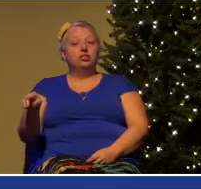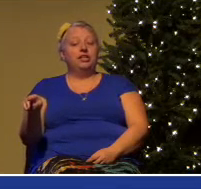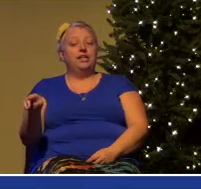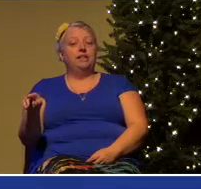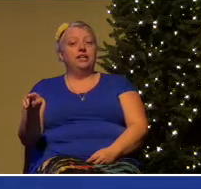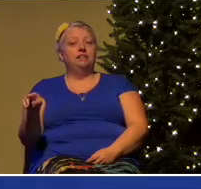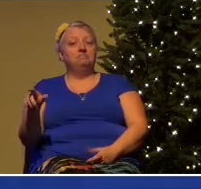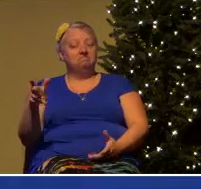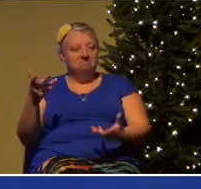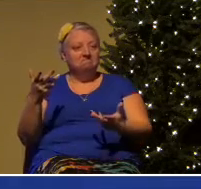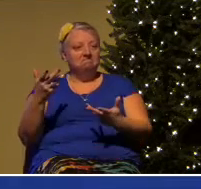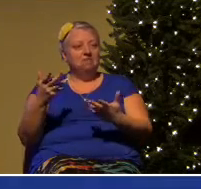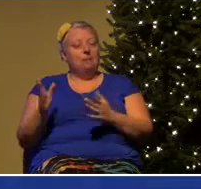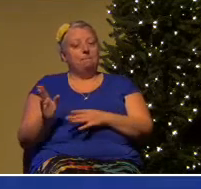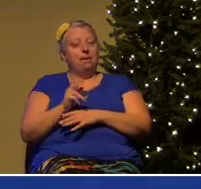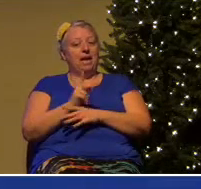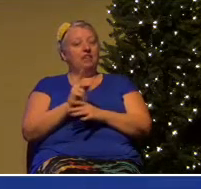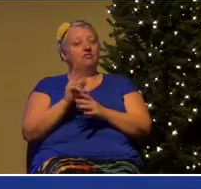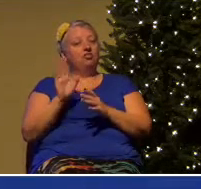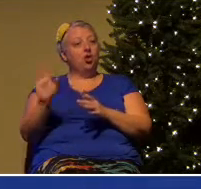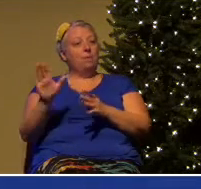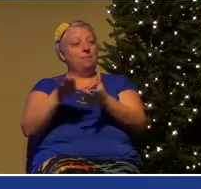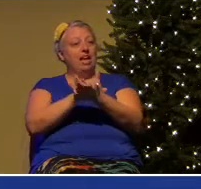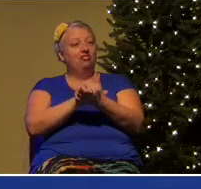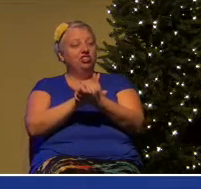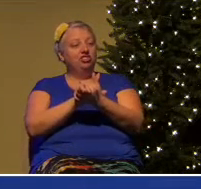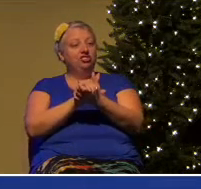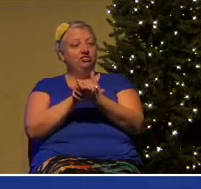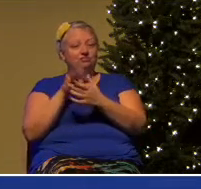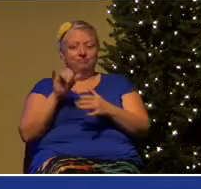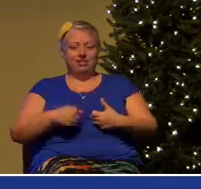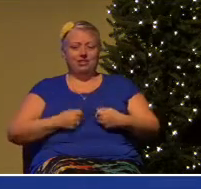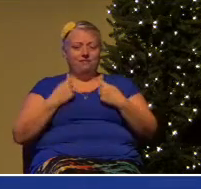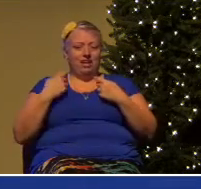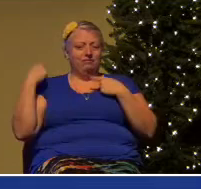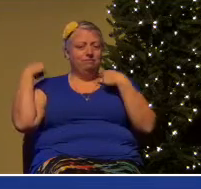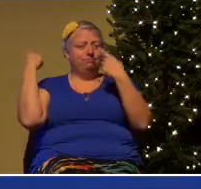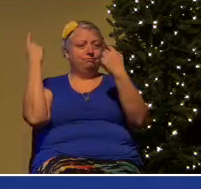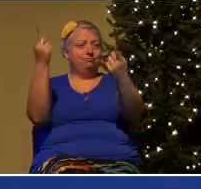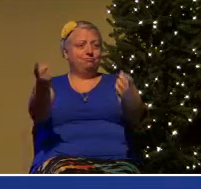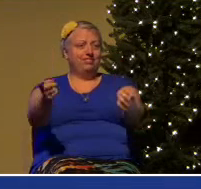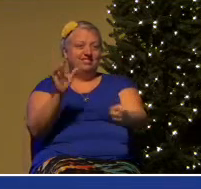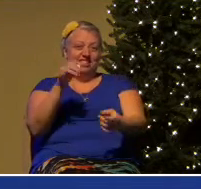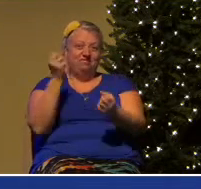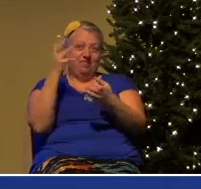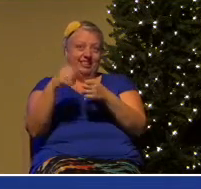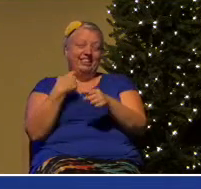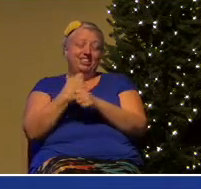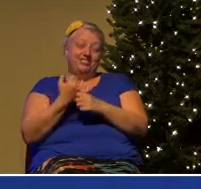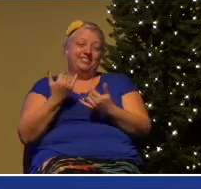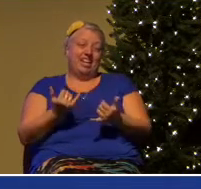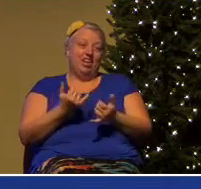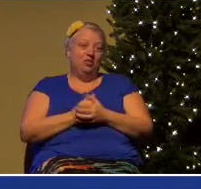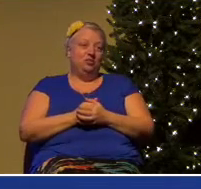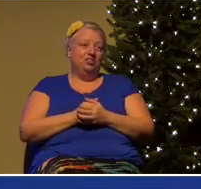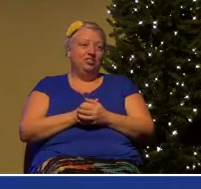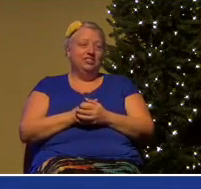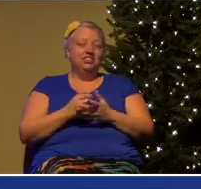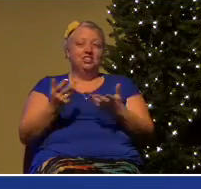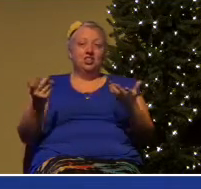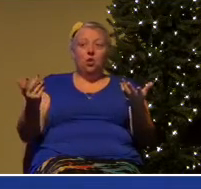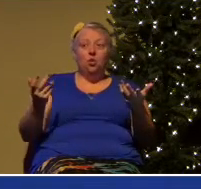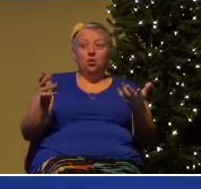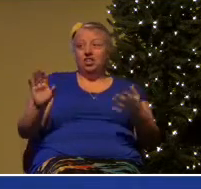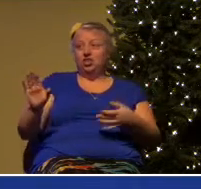have with the people in your circle of acquaintances that you can share Jesus